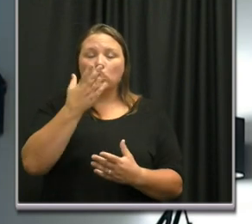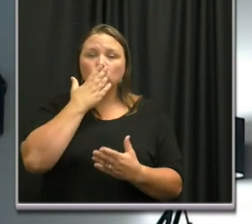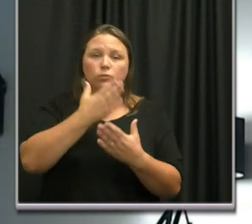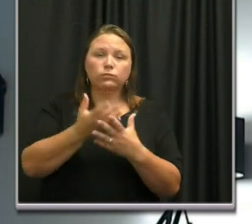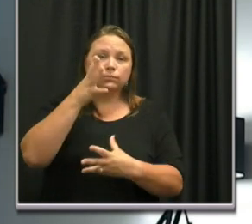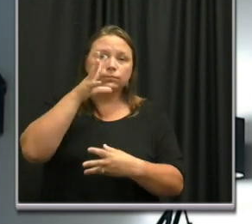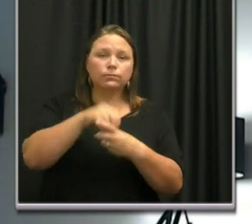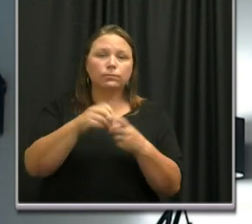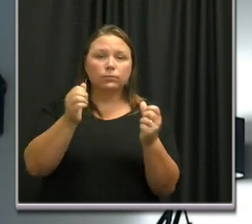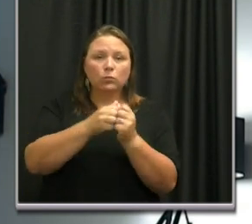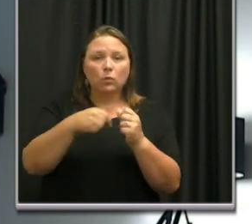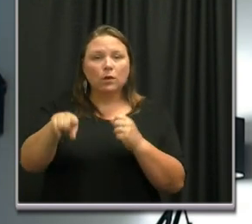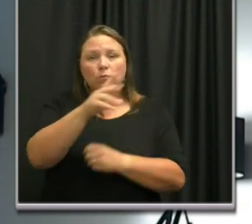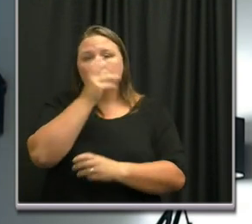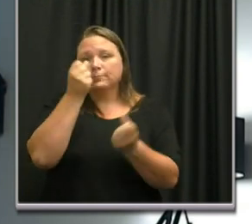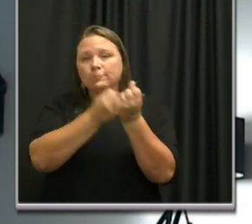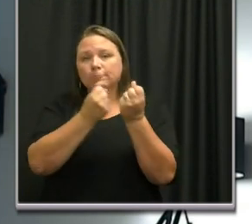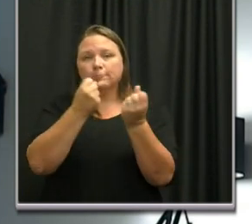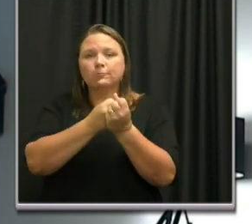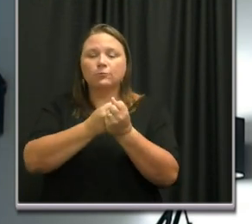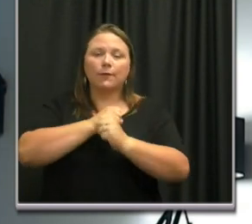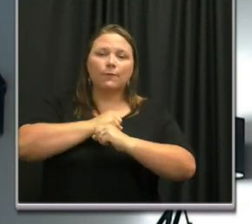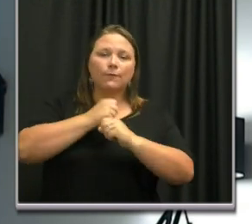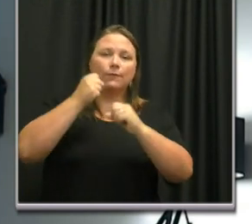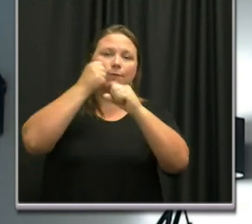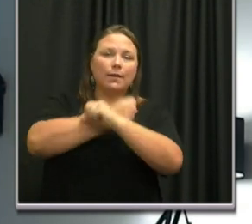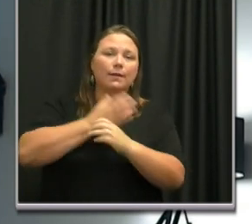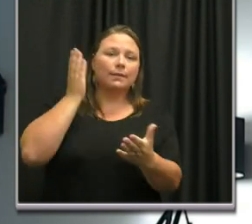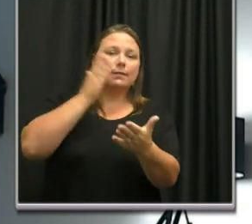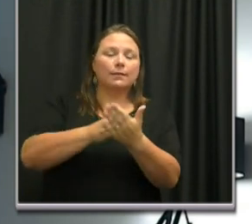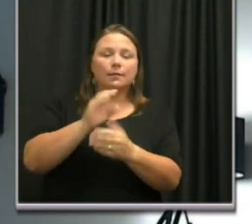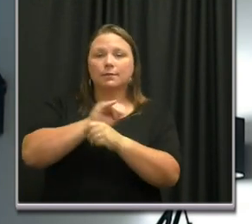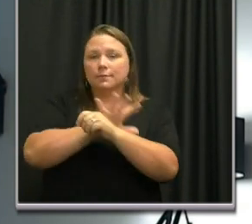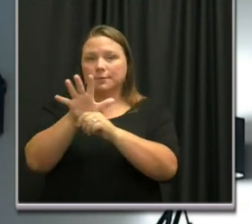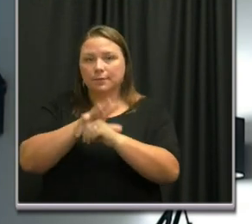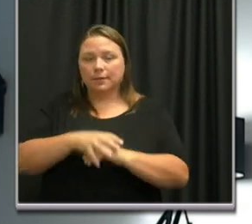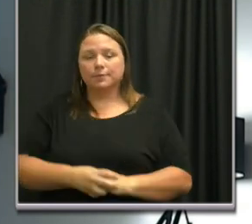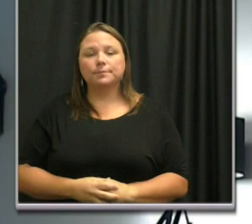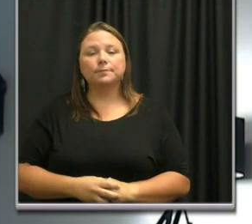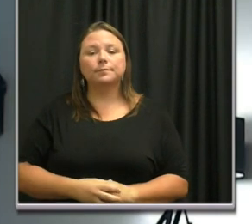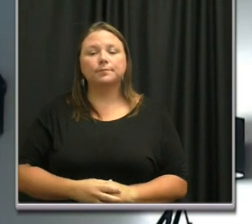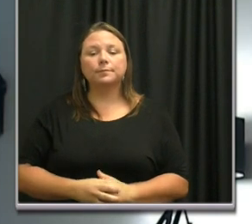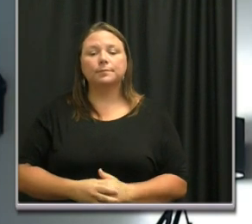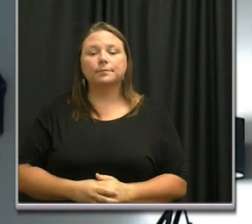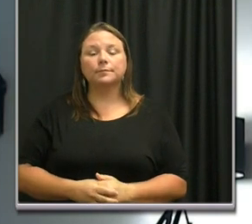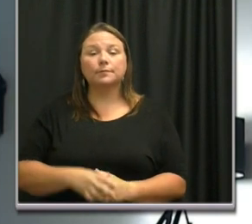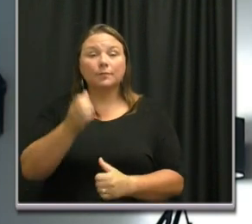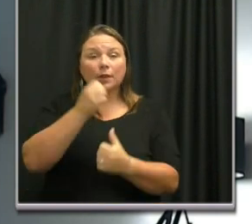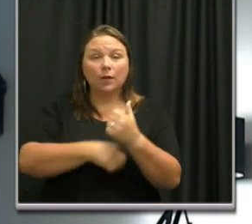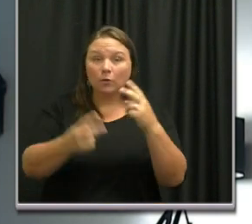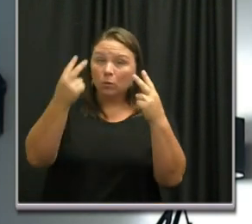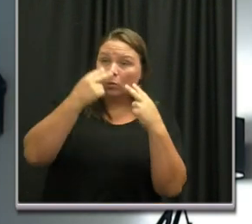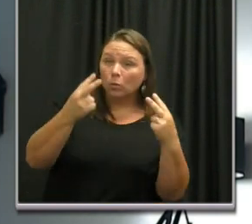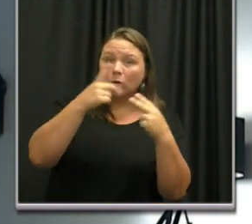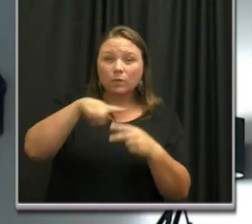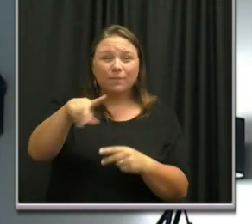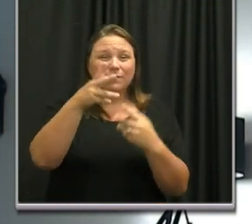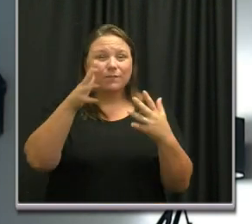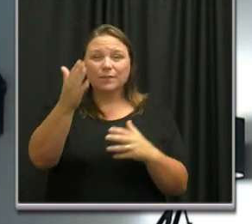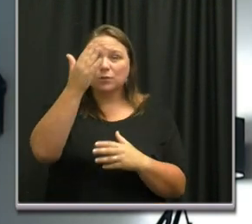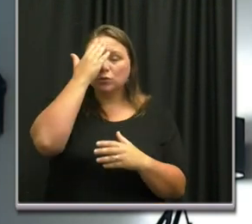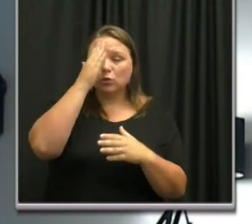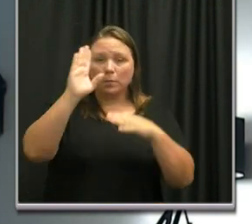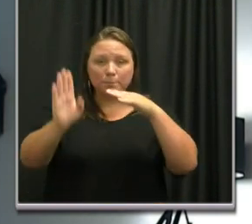standing strong against the COVID virus. Everyone listening knows the basics.